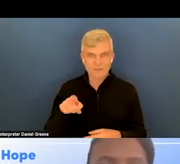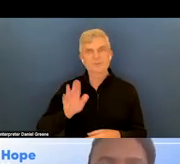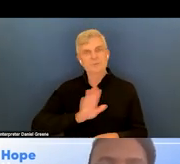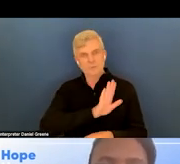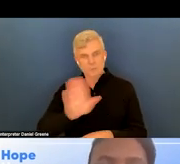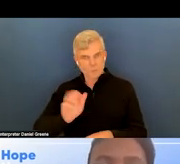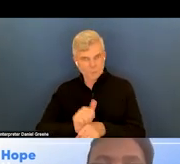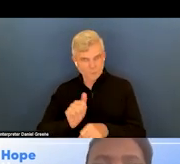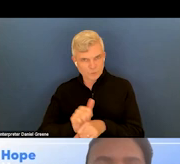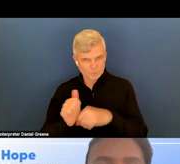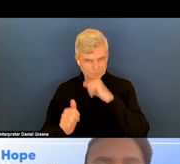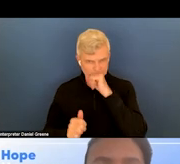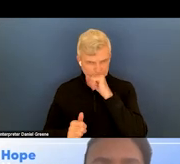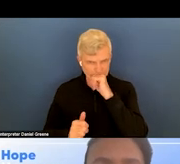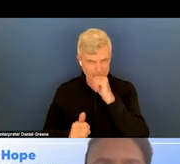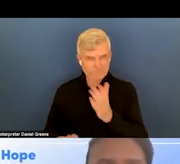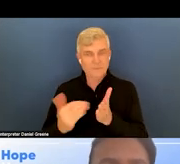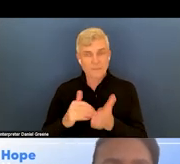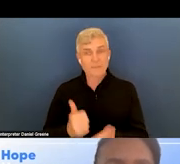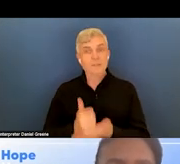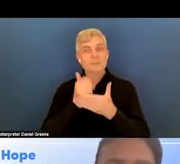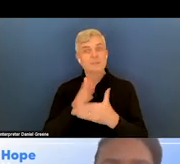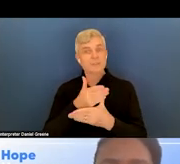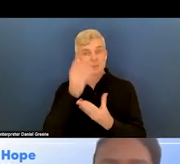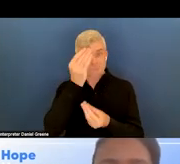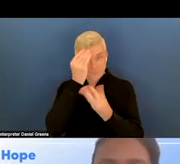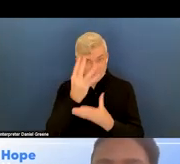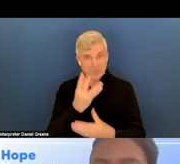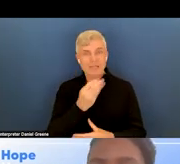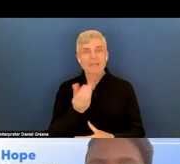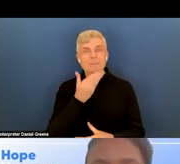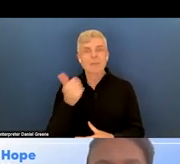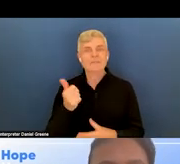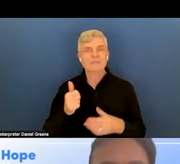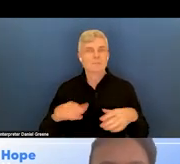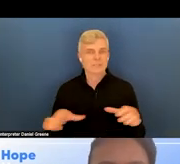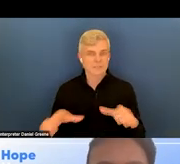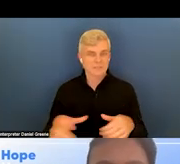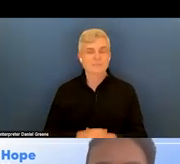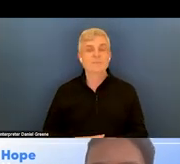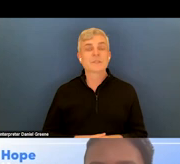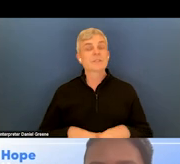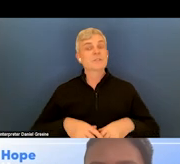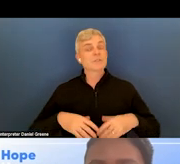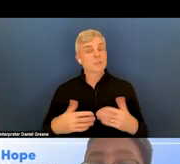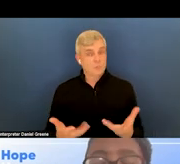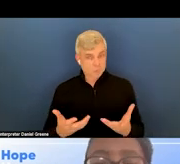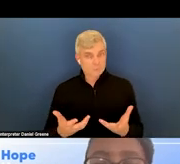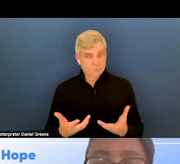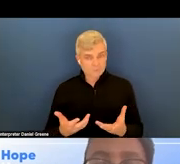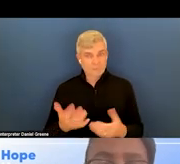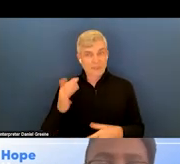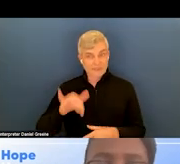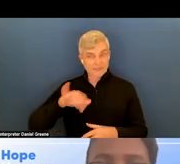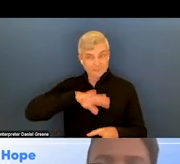doing, and again, helping to share information and best practices. So with that, oh, I'm